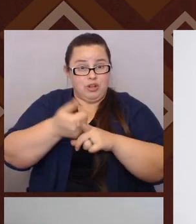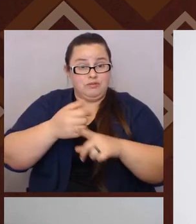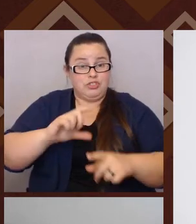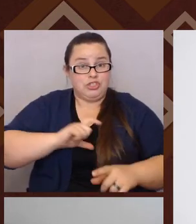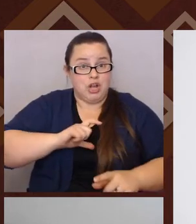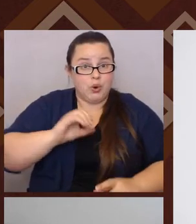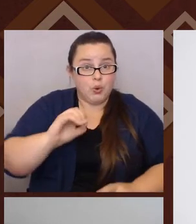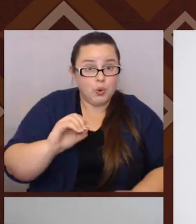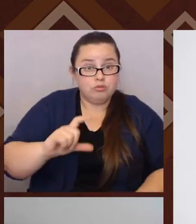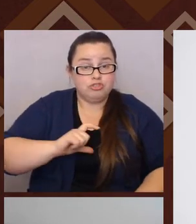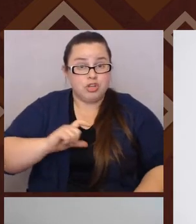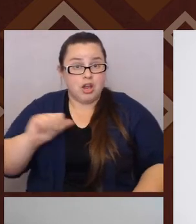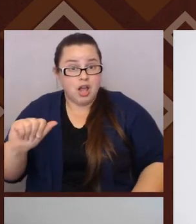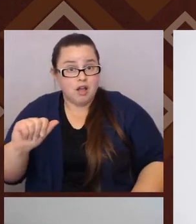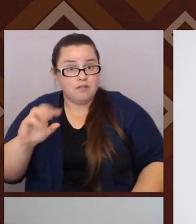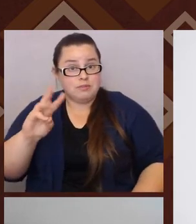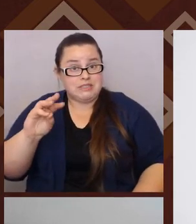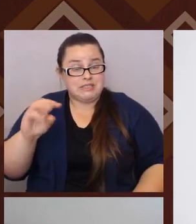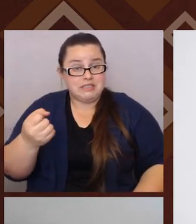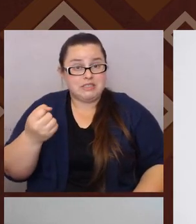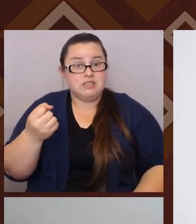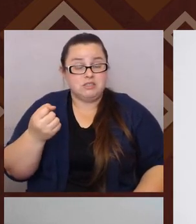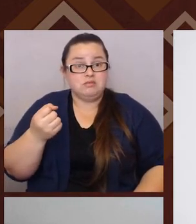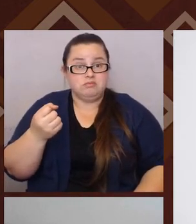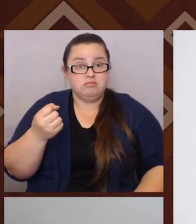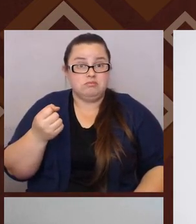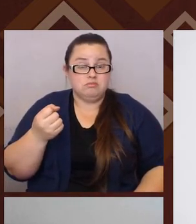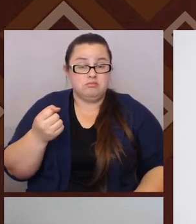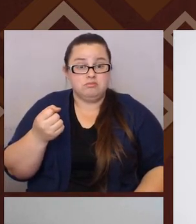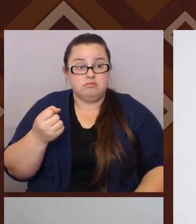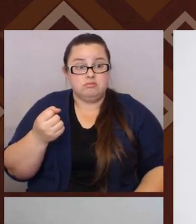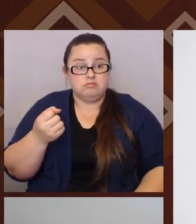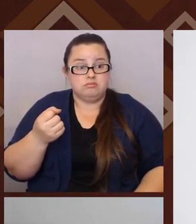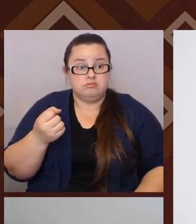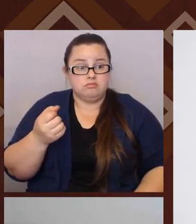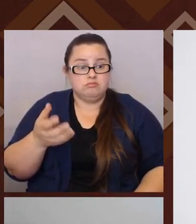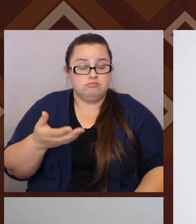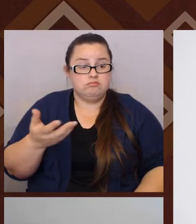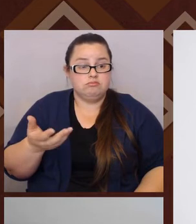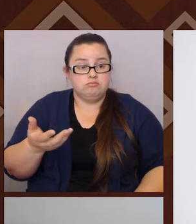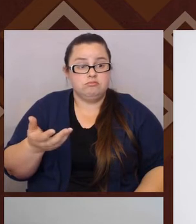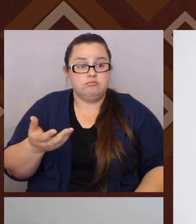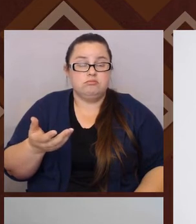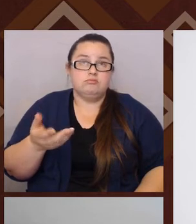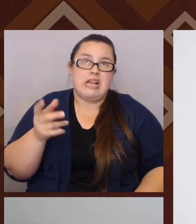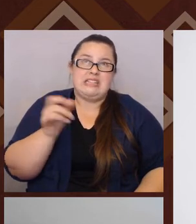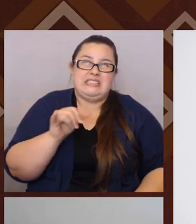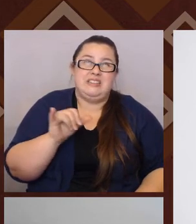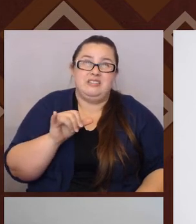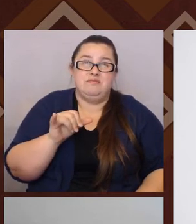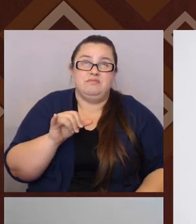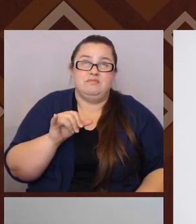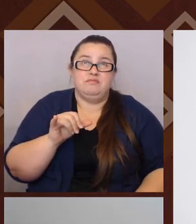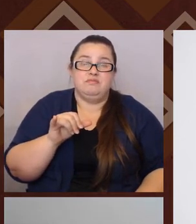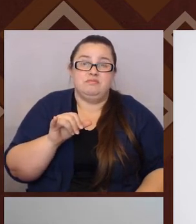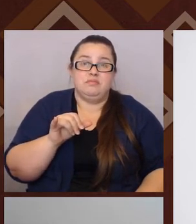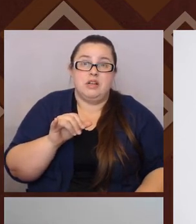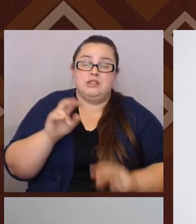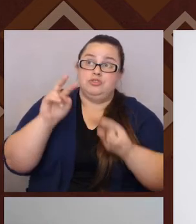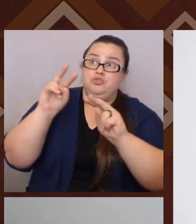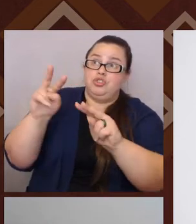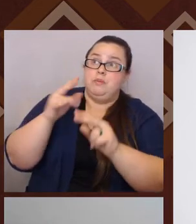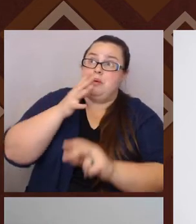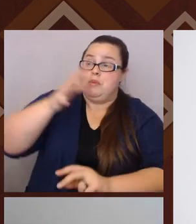sixties. Um, um, um, was, say, like, I saw my parents' generation,